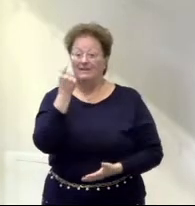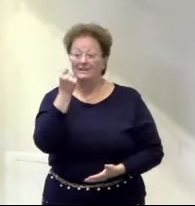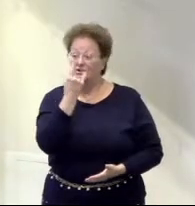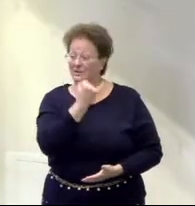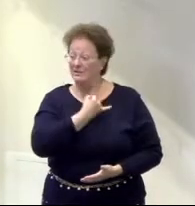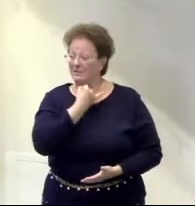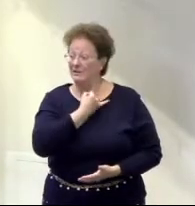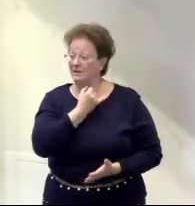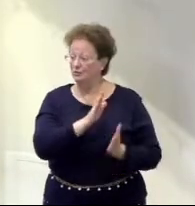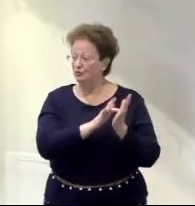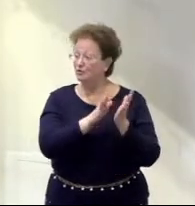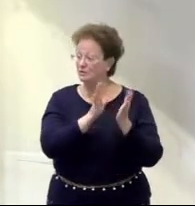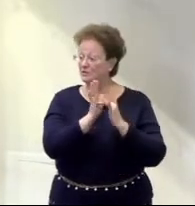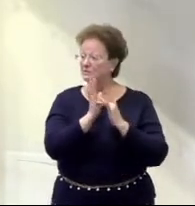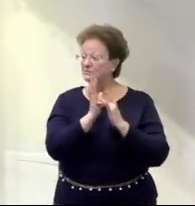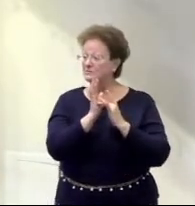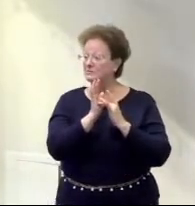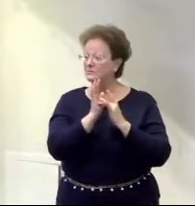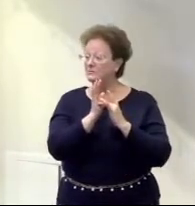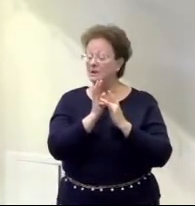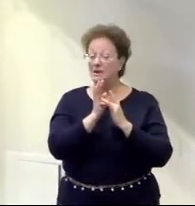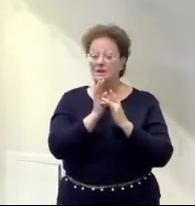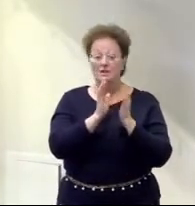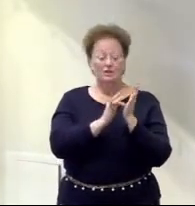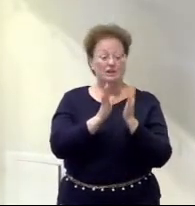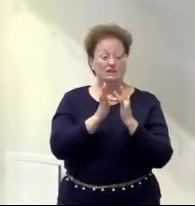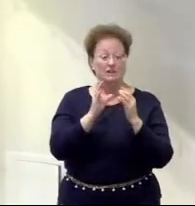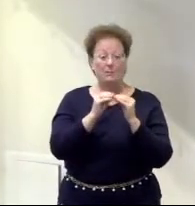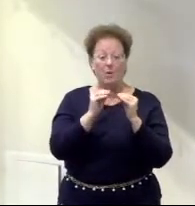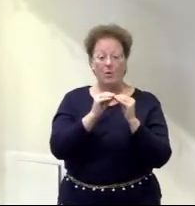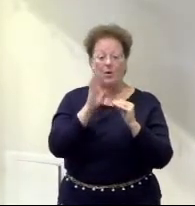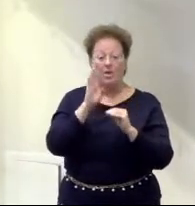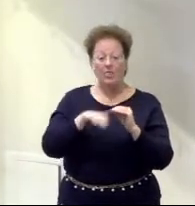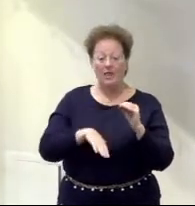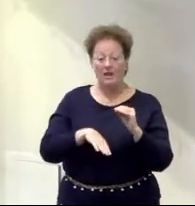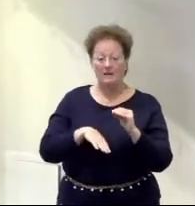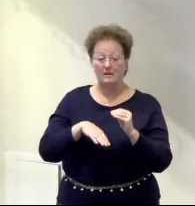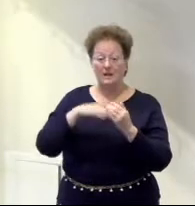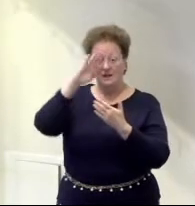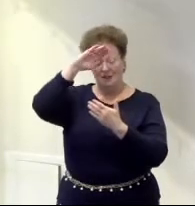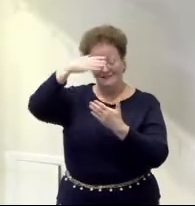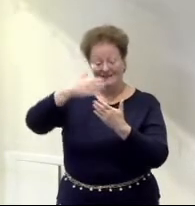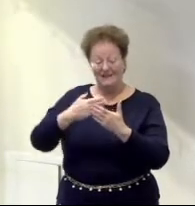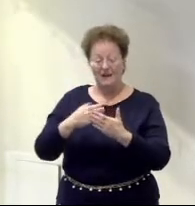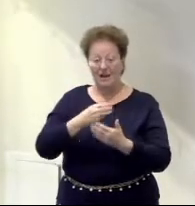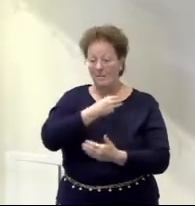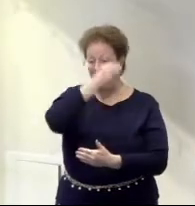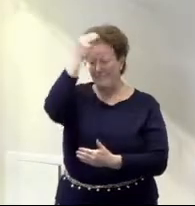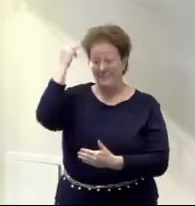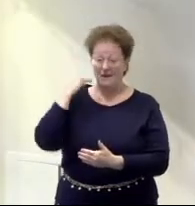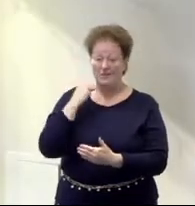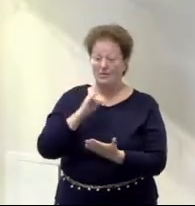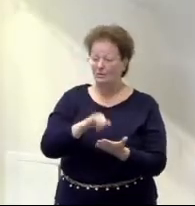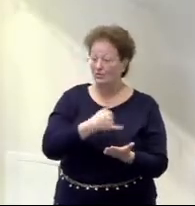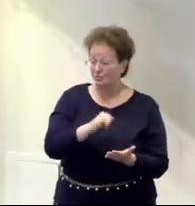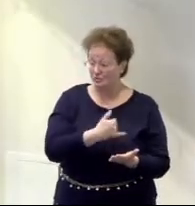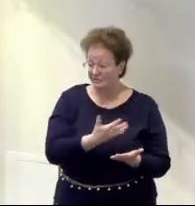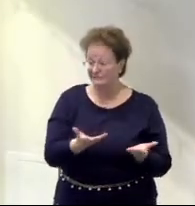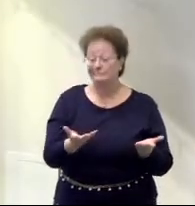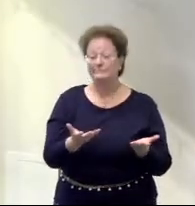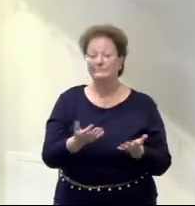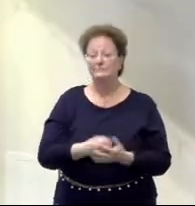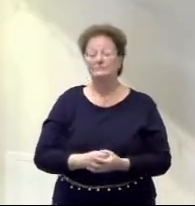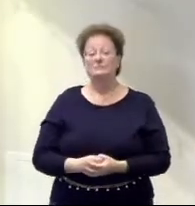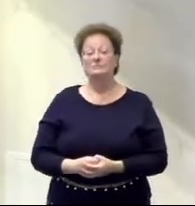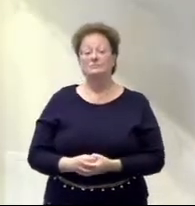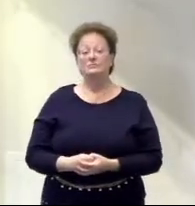Jesus? So Jesus is more than just the son of Mary and Joseph. In fact, right after this baptism of